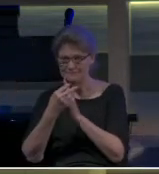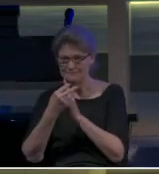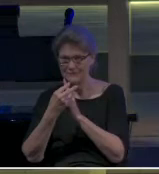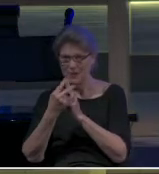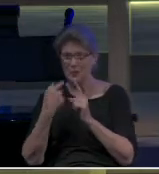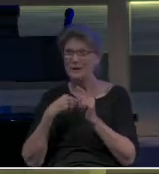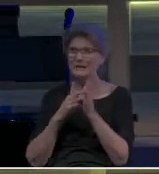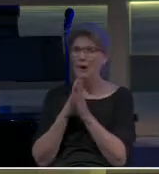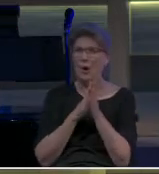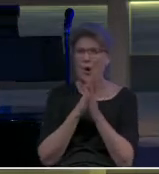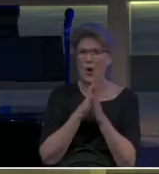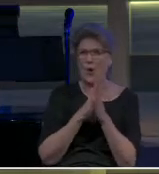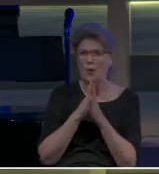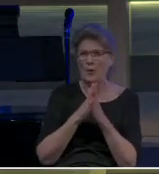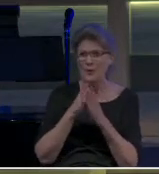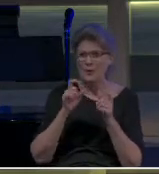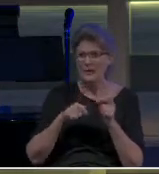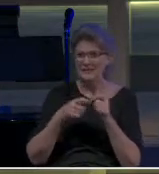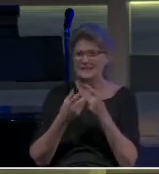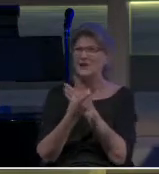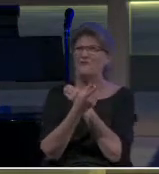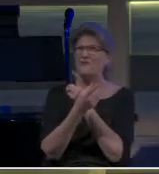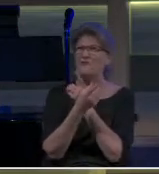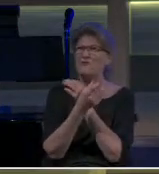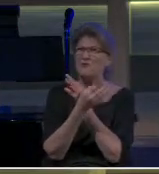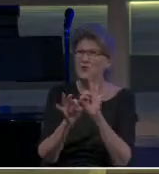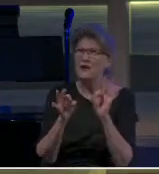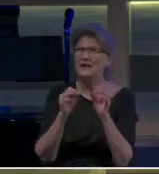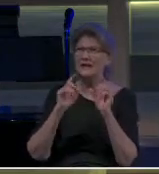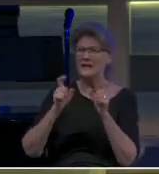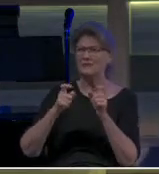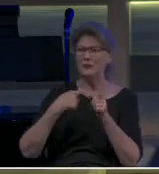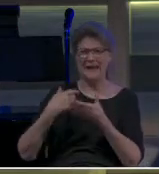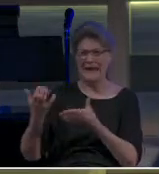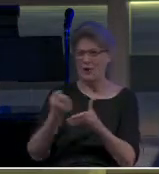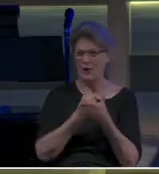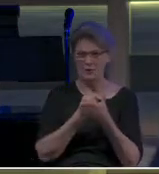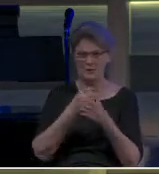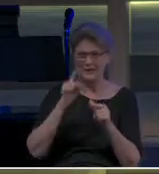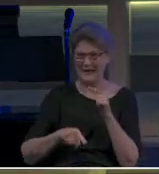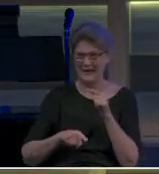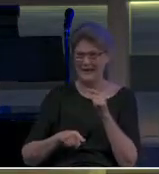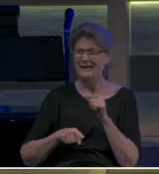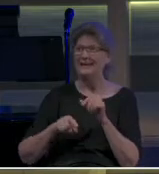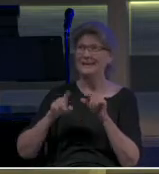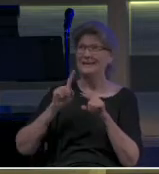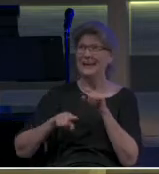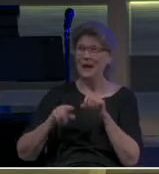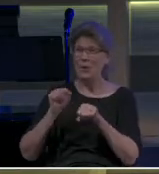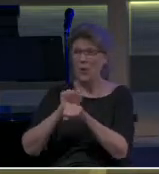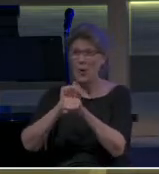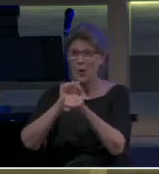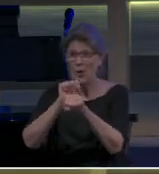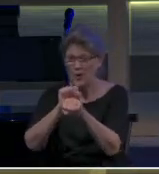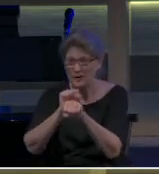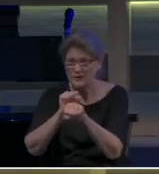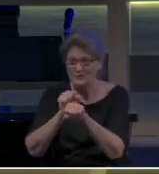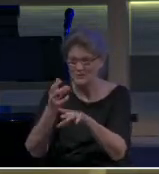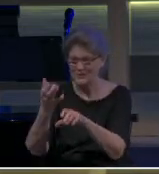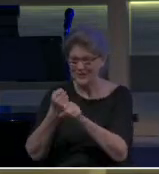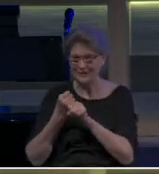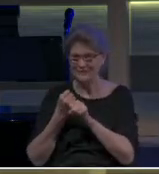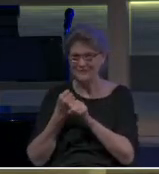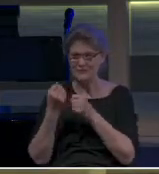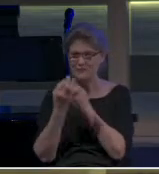is an absolutely free gift that you can never earn. And there's nothing you can possibly do to ever acquire